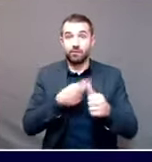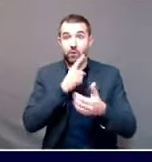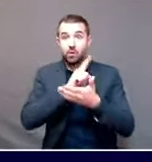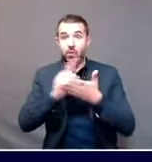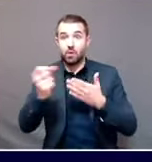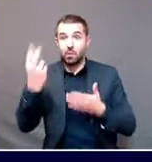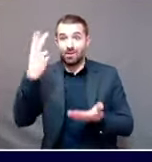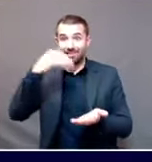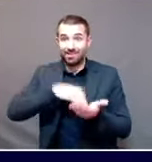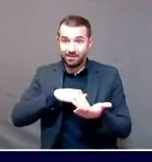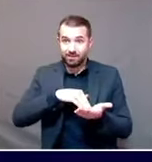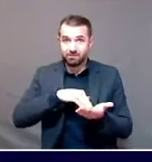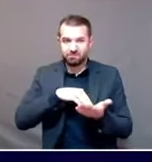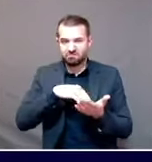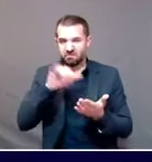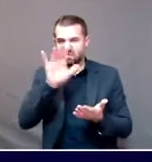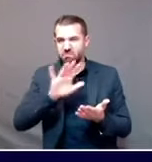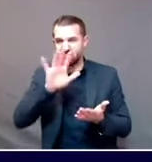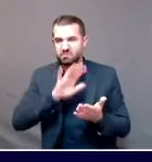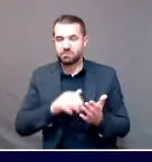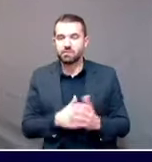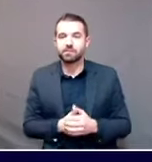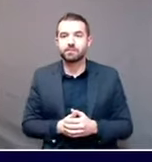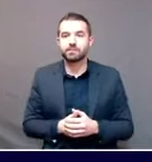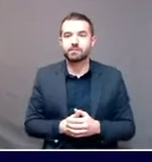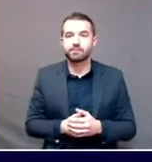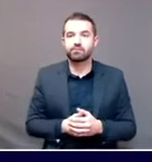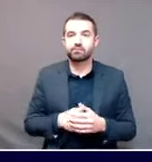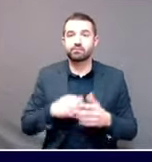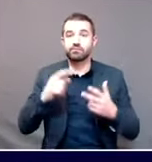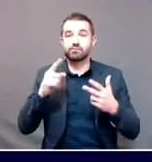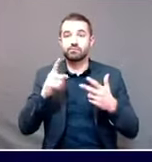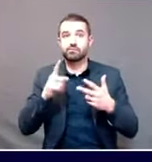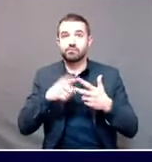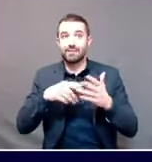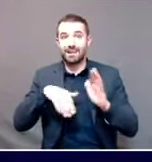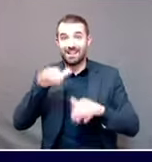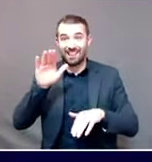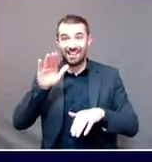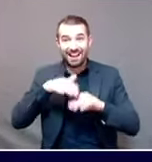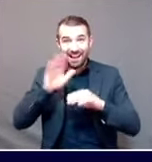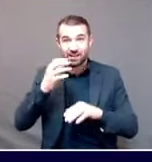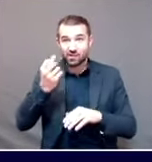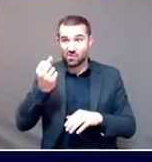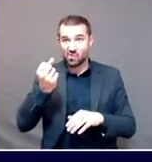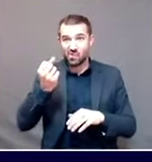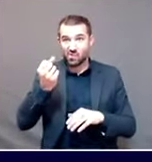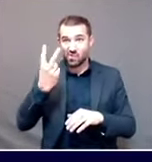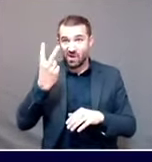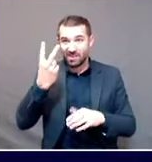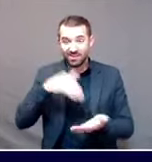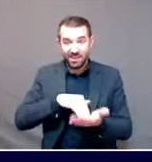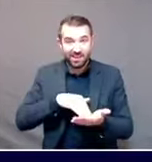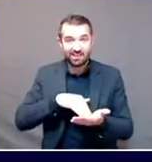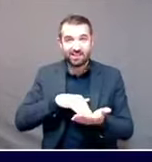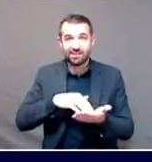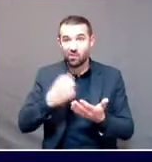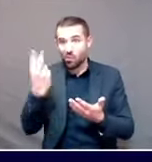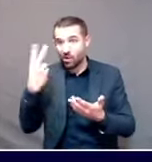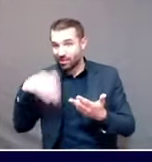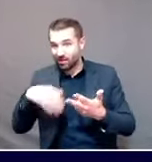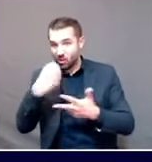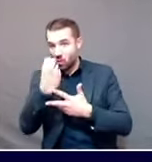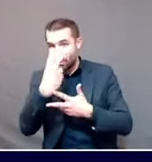that we will receive at least two more weekly allocations of an additional 12,675